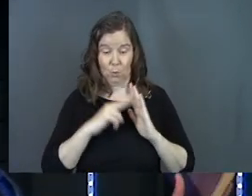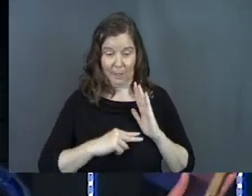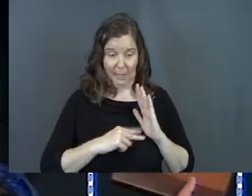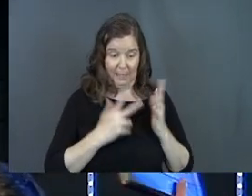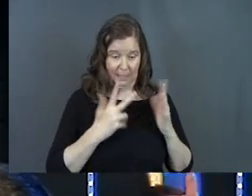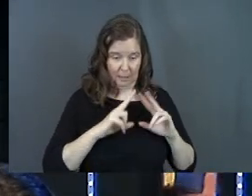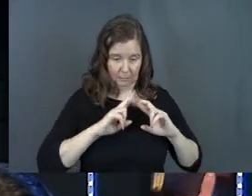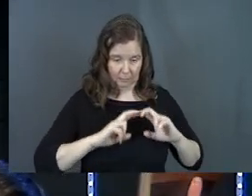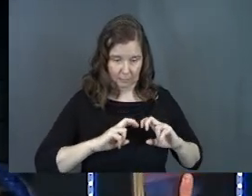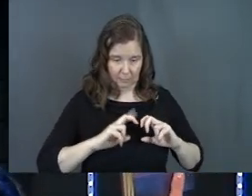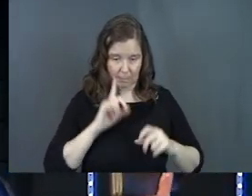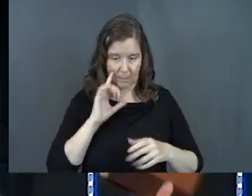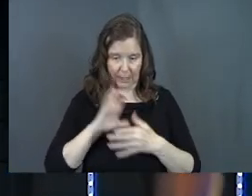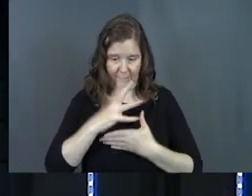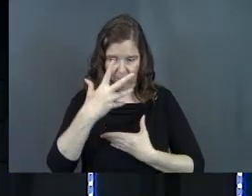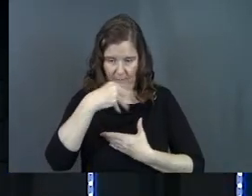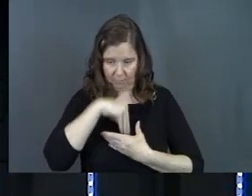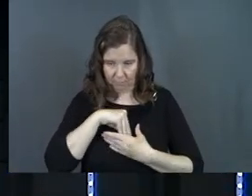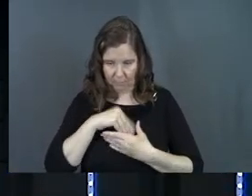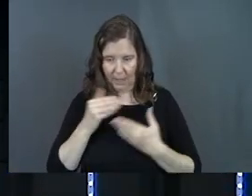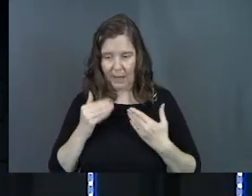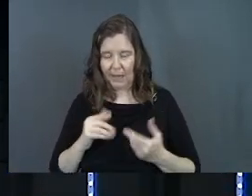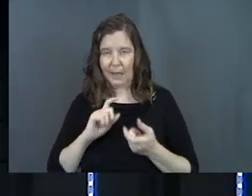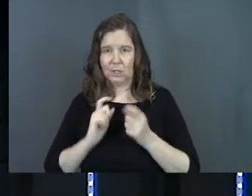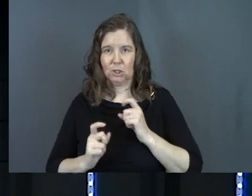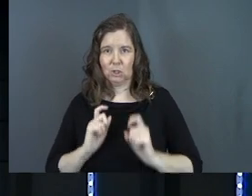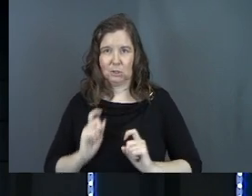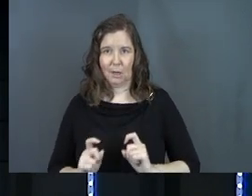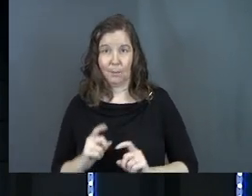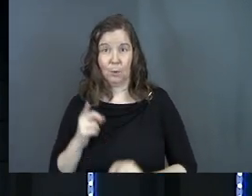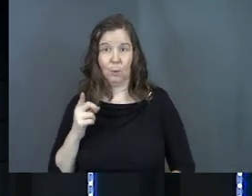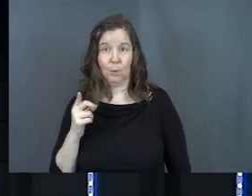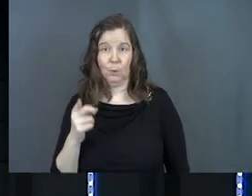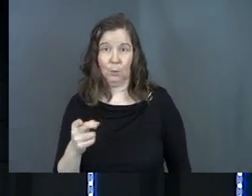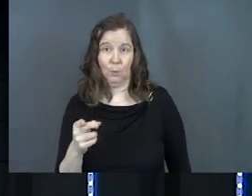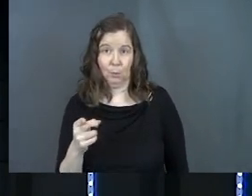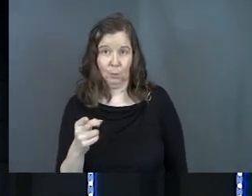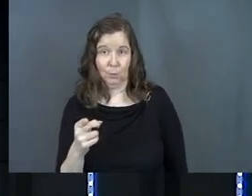it. You got to believe it. And you got to let it shape you.